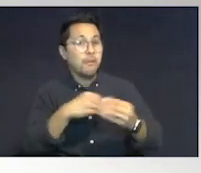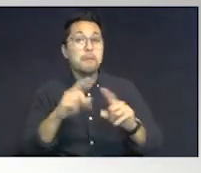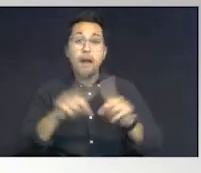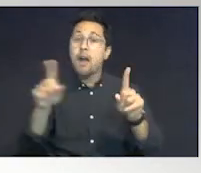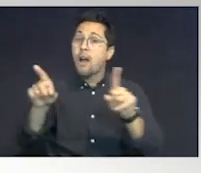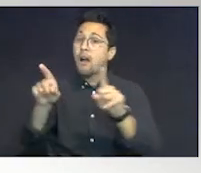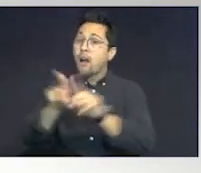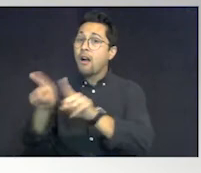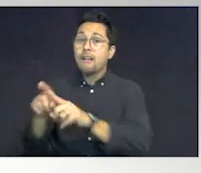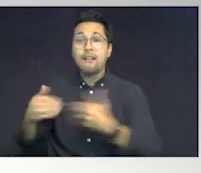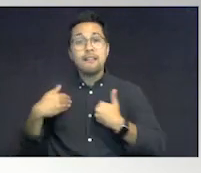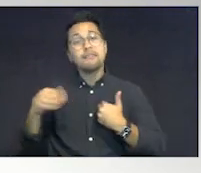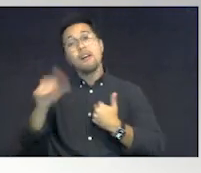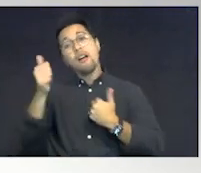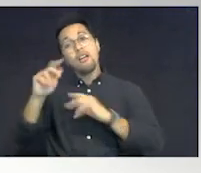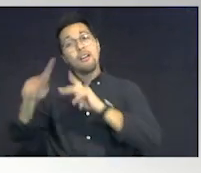bans.